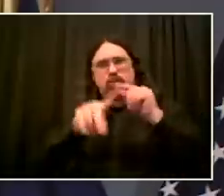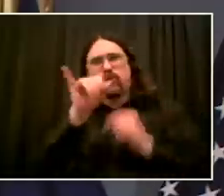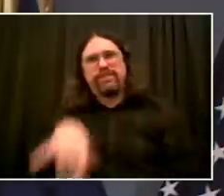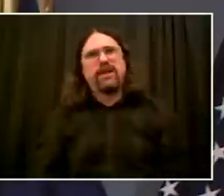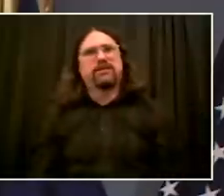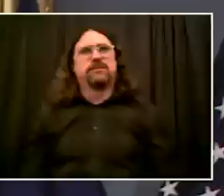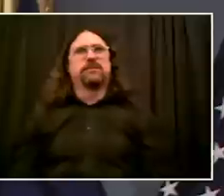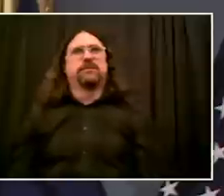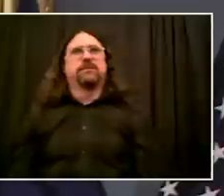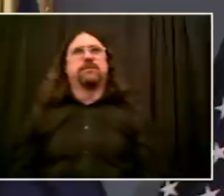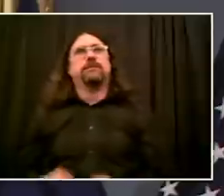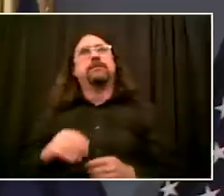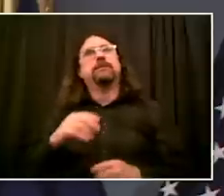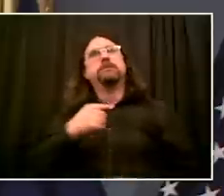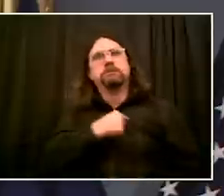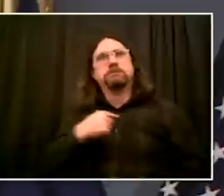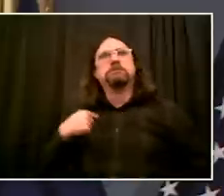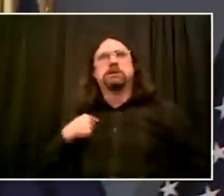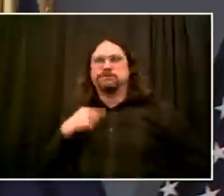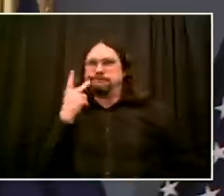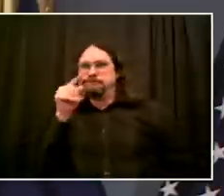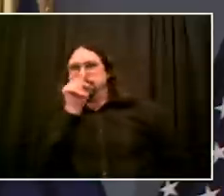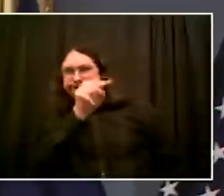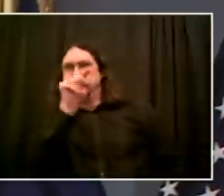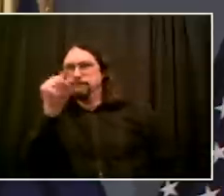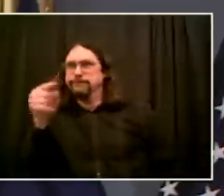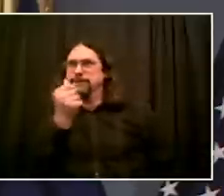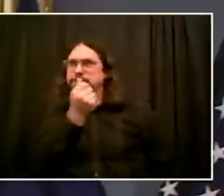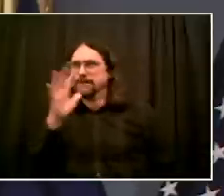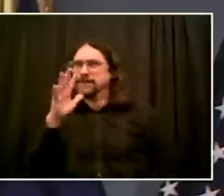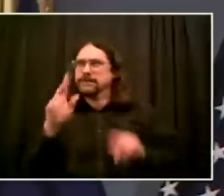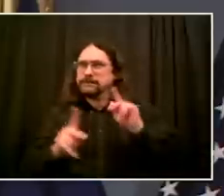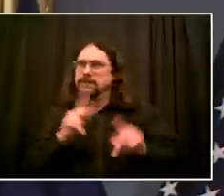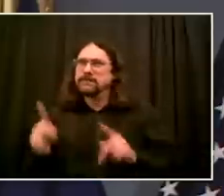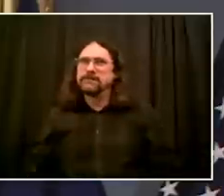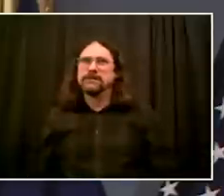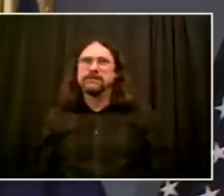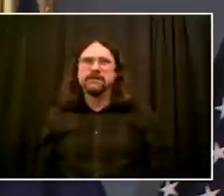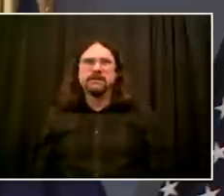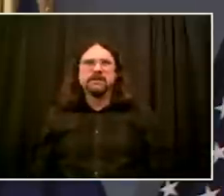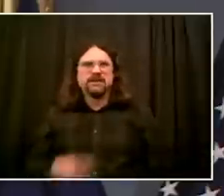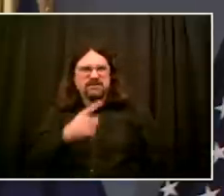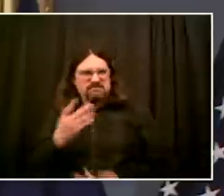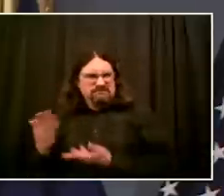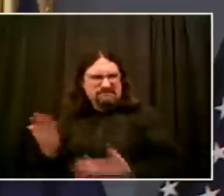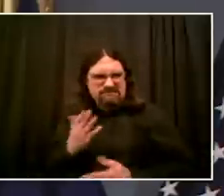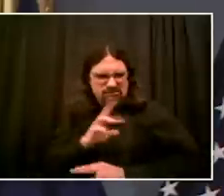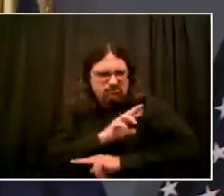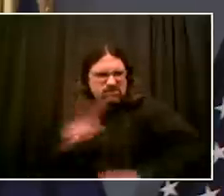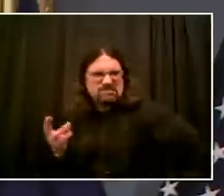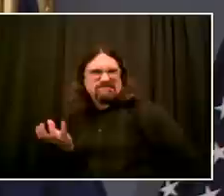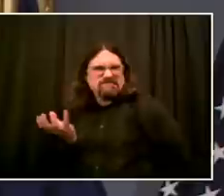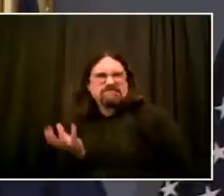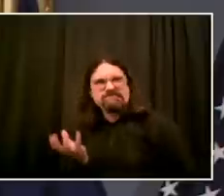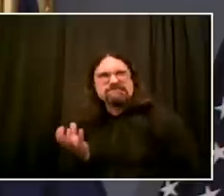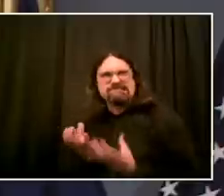violence. And someone seeking to do violence, I don't have any sympathy for. Ashley from the New York Times is up next. Ashley.